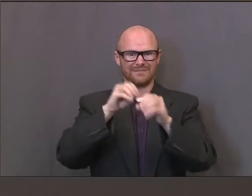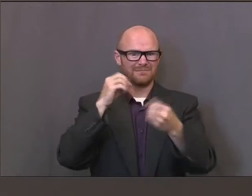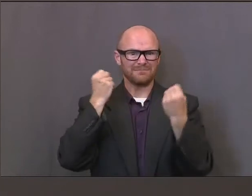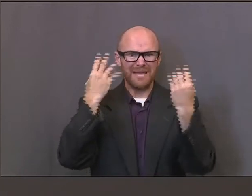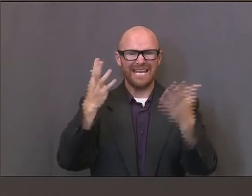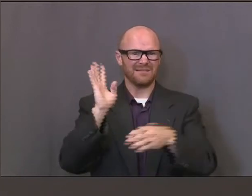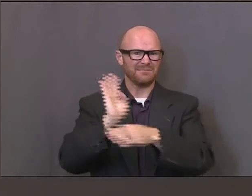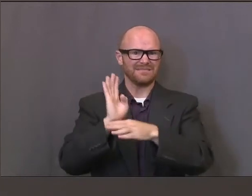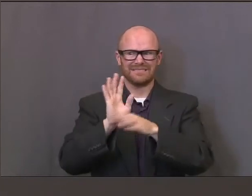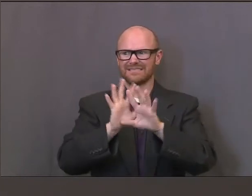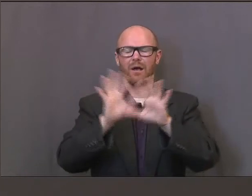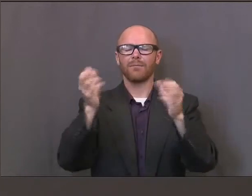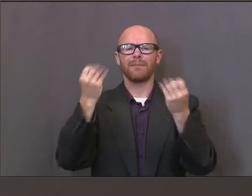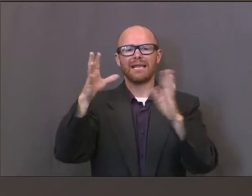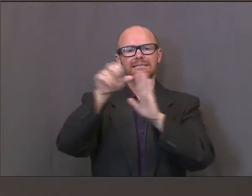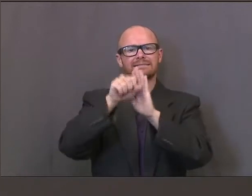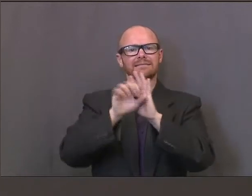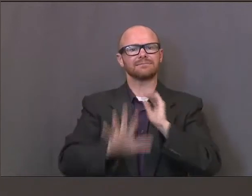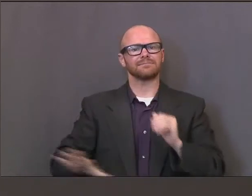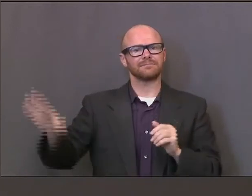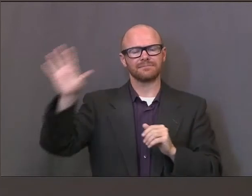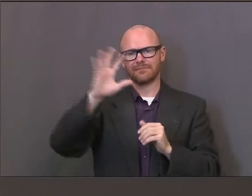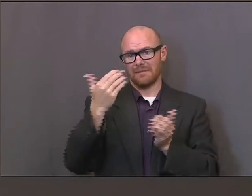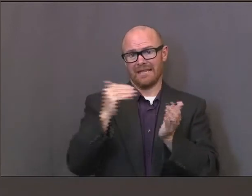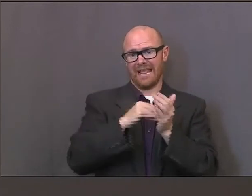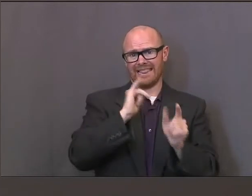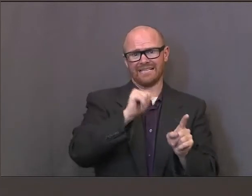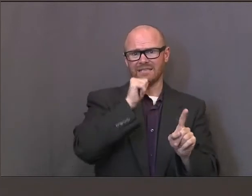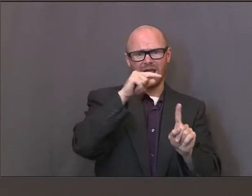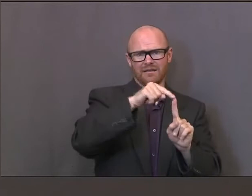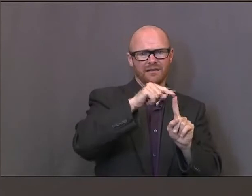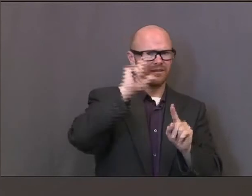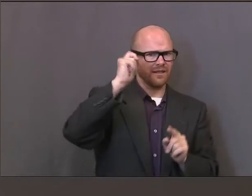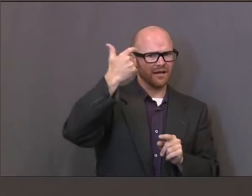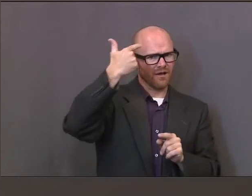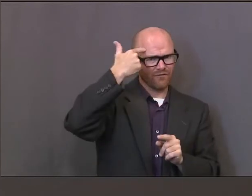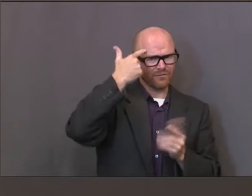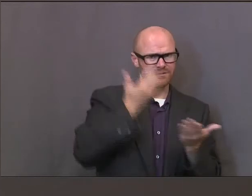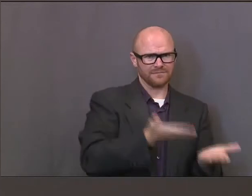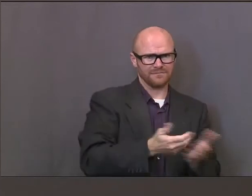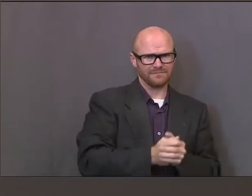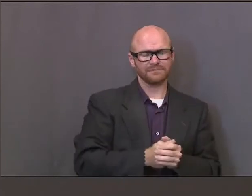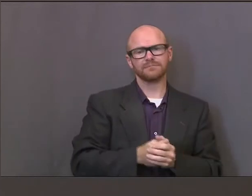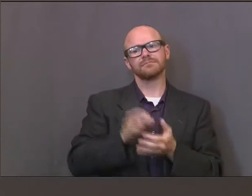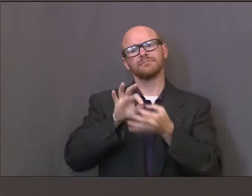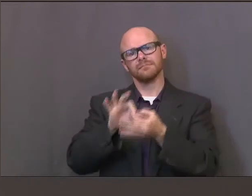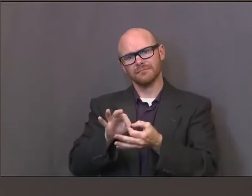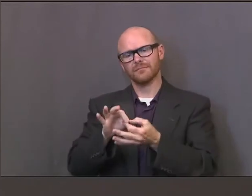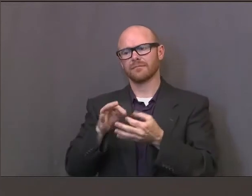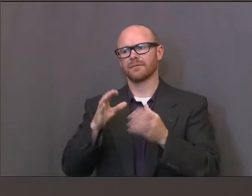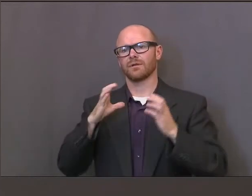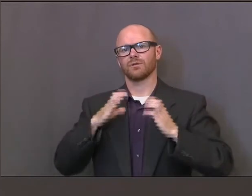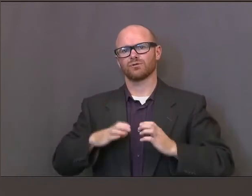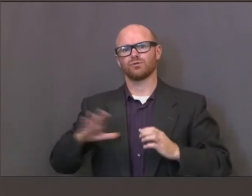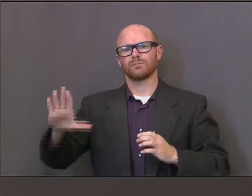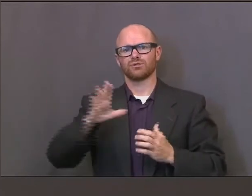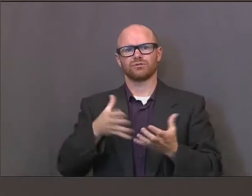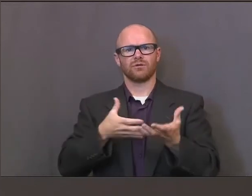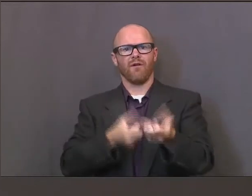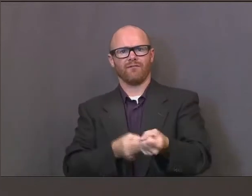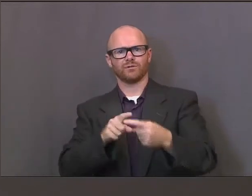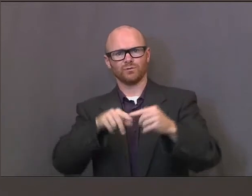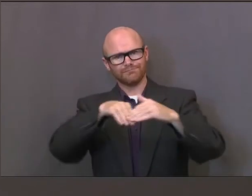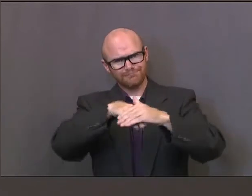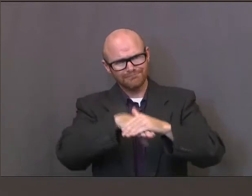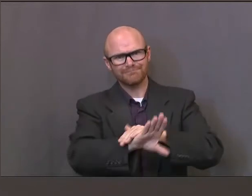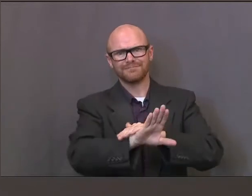recognizing we've got to create. It has nothing to do with government fiat. It has to do with consumer confidence, as you mentioned, wanting to come